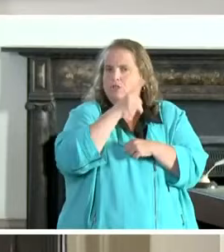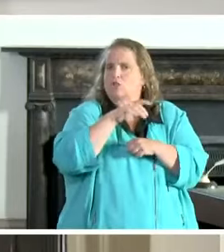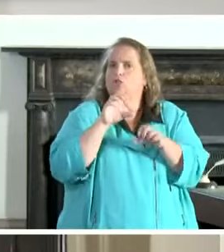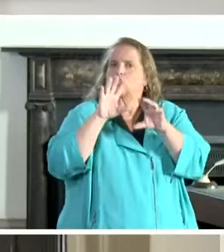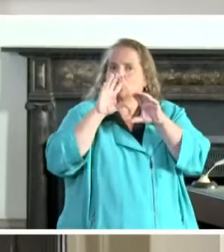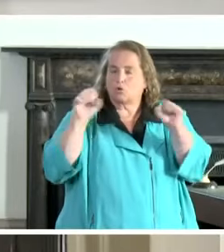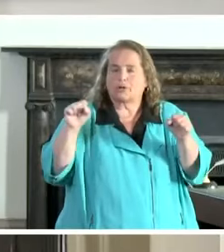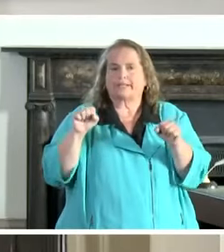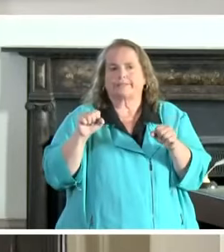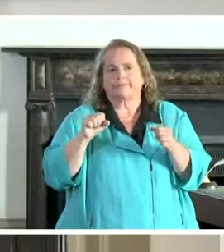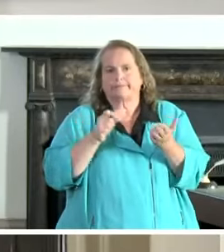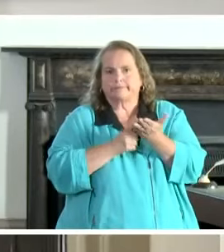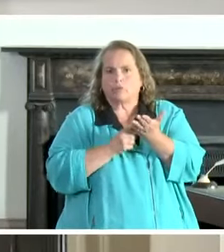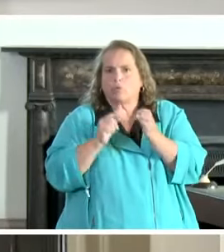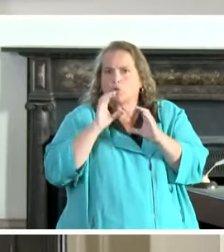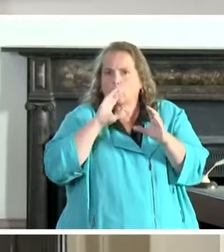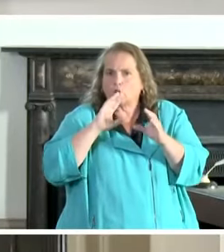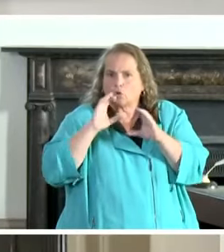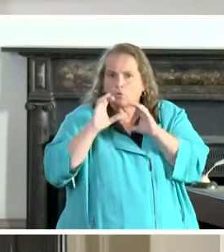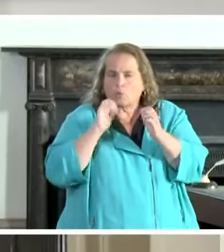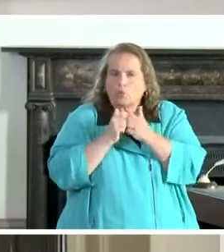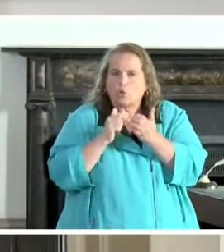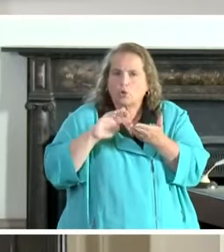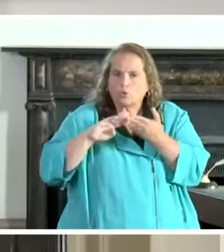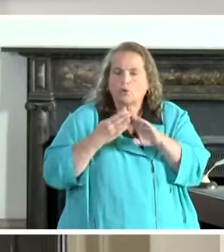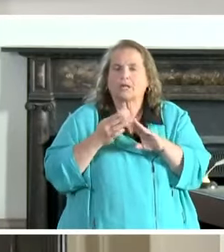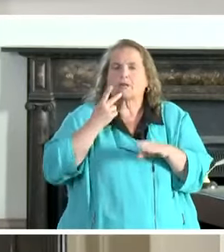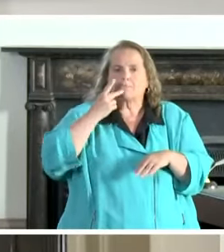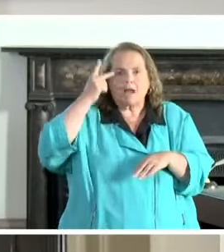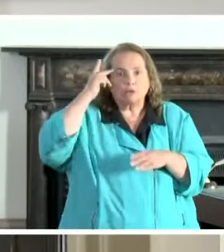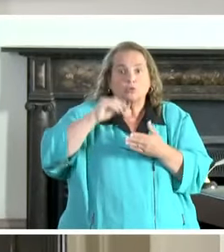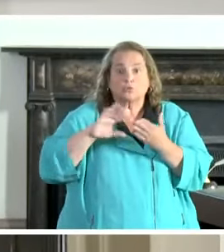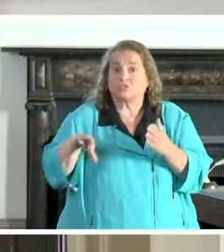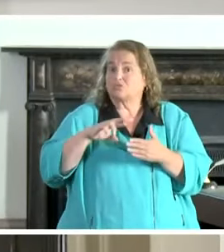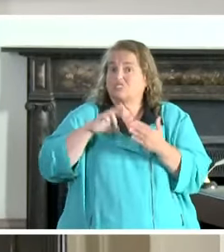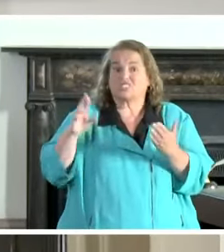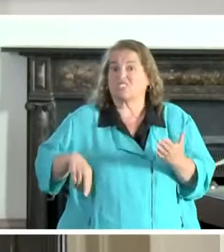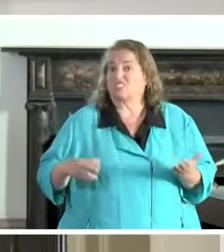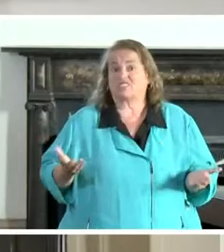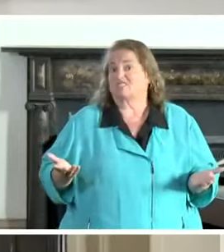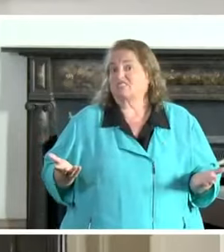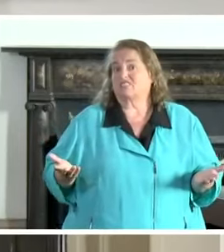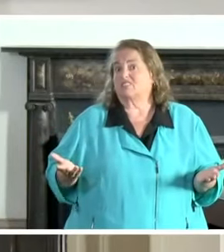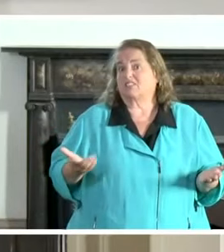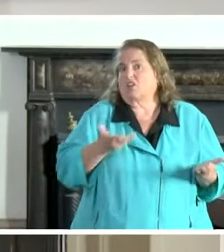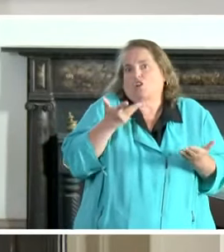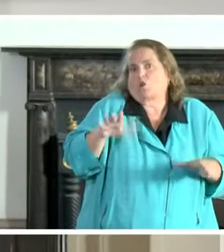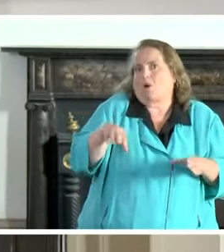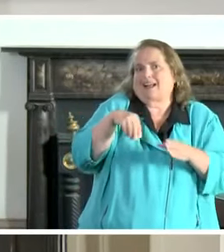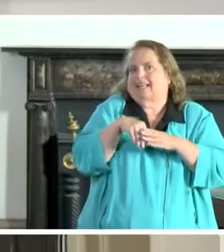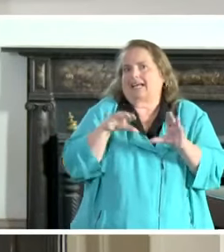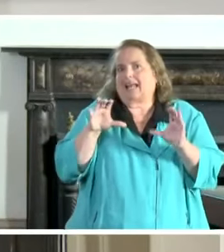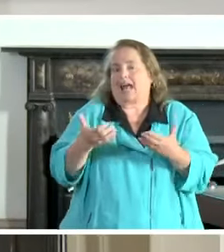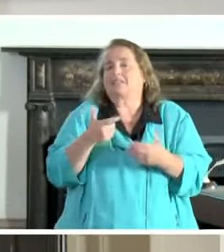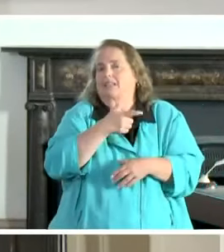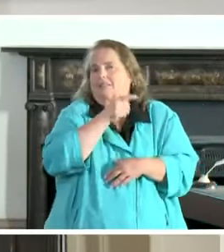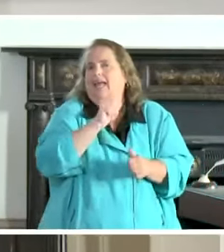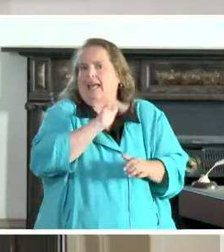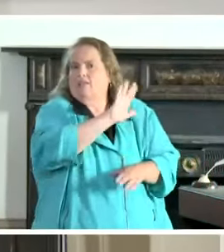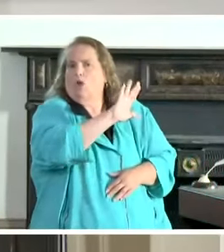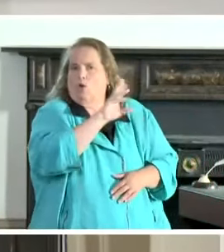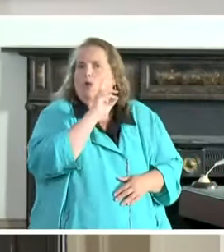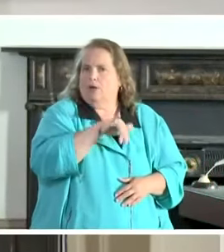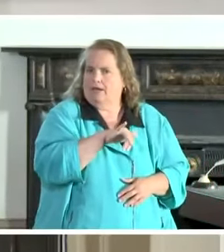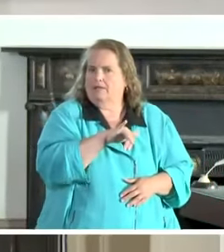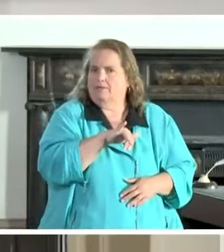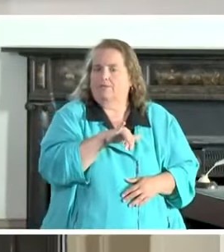have surveyed their community and their parents and their students, and that was the result, and that should be the way that they get to do it. There are